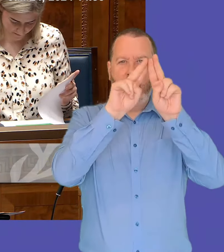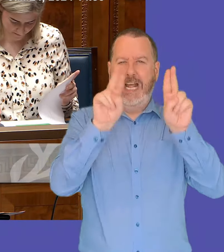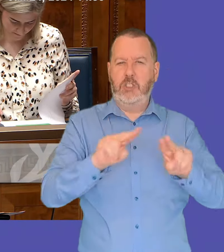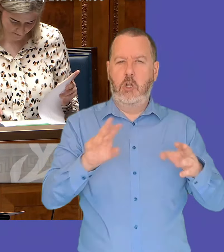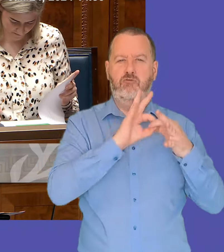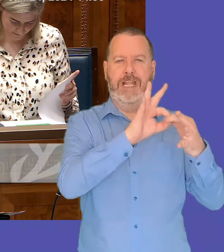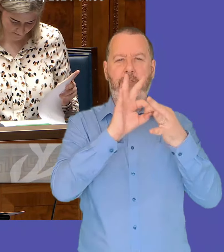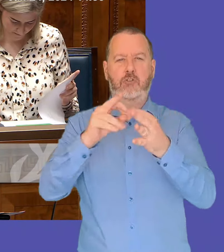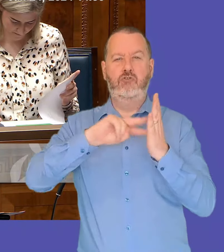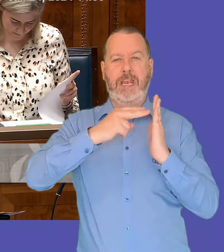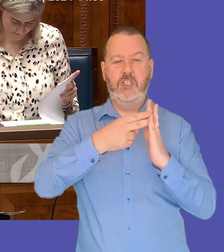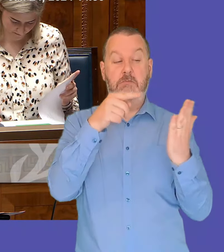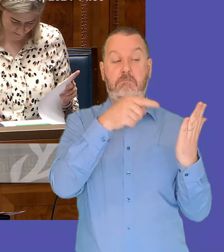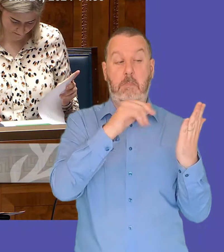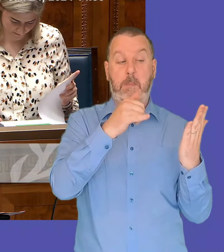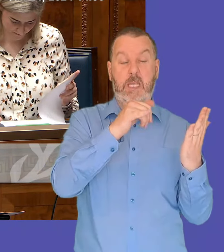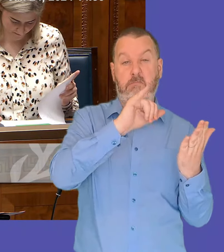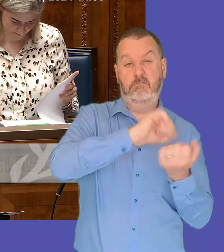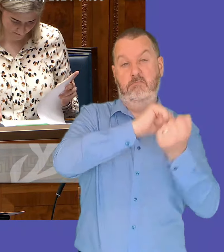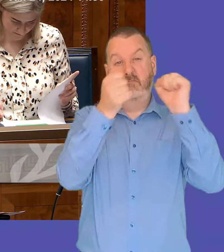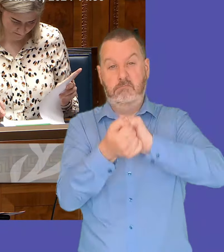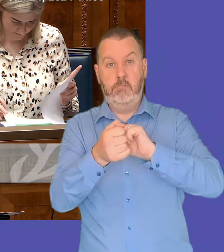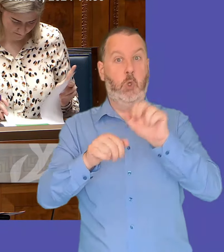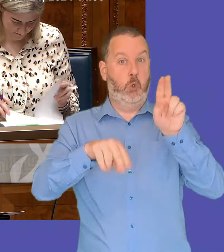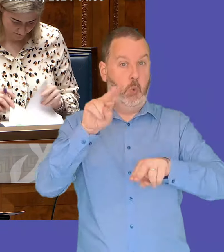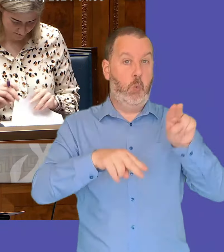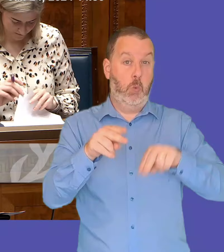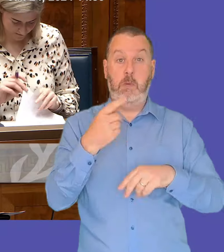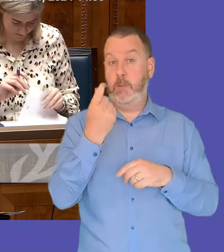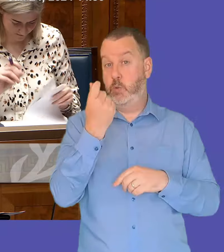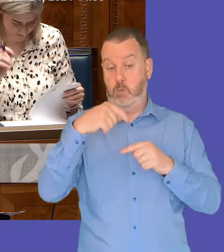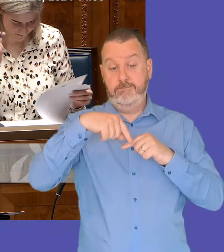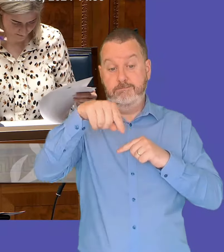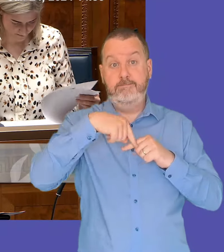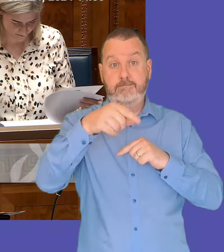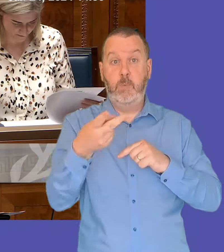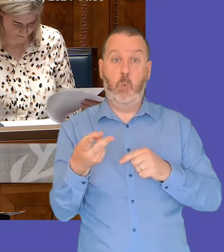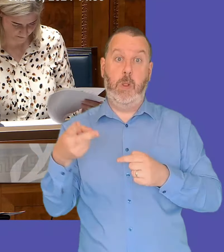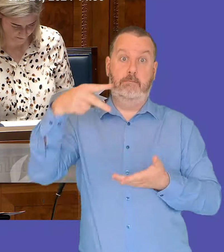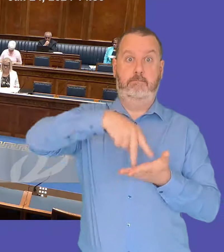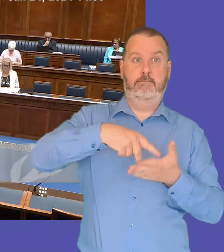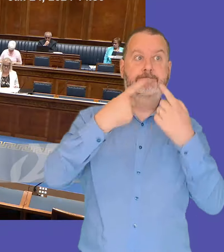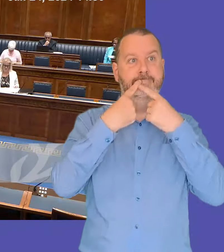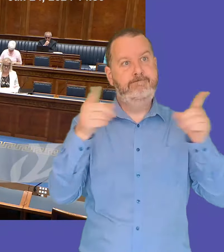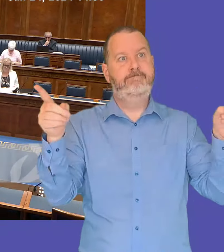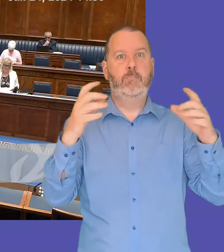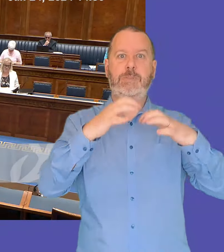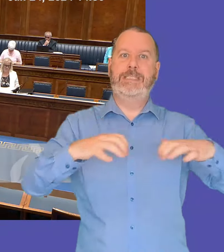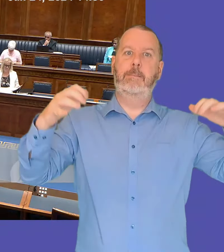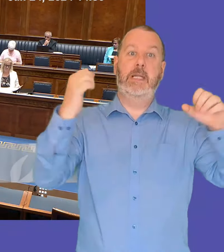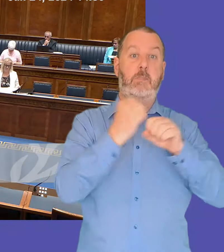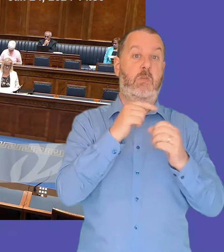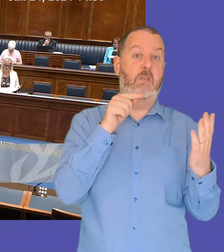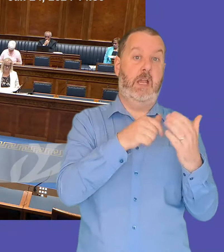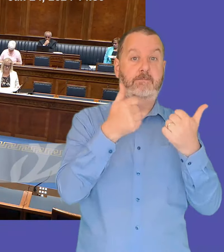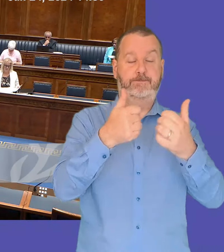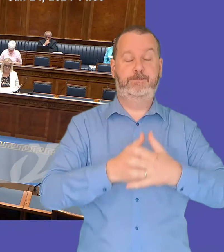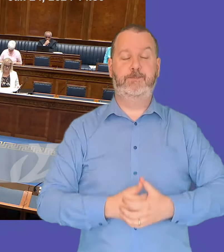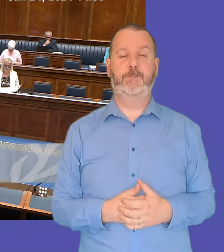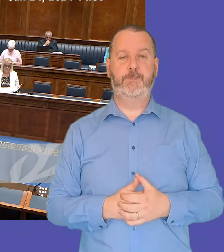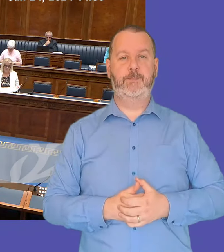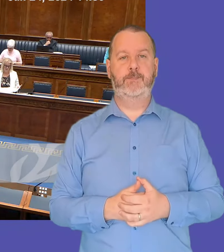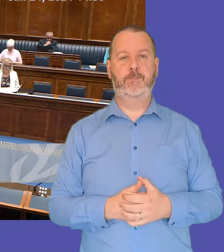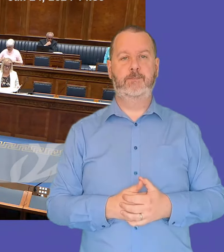we bring forward and and perhaps we'll probably make a statement to the assembly at some point in the future around that i'm sure if we're in need for supplementary